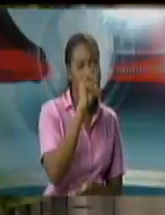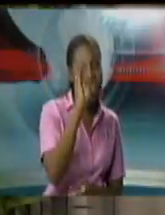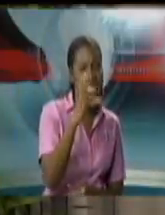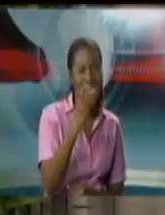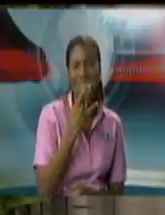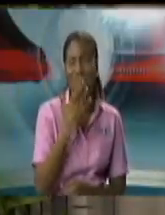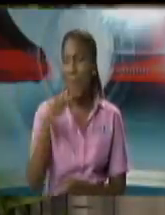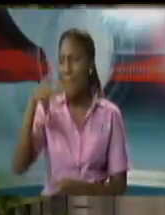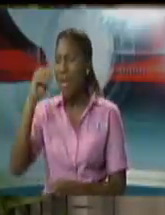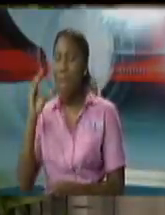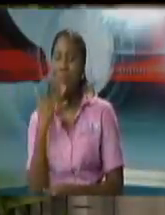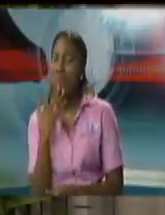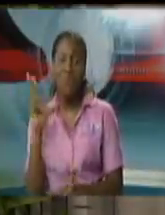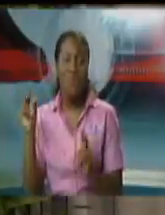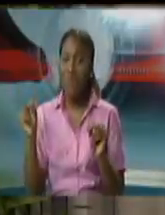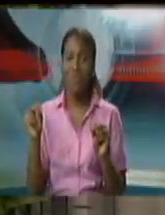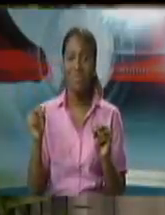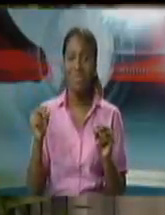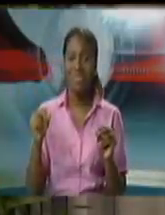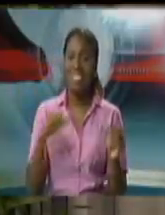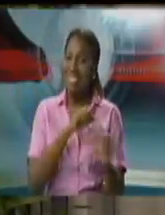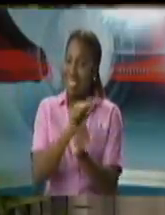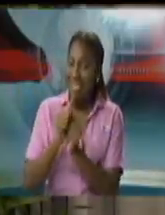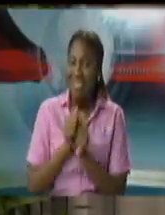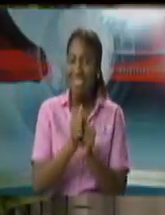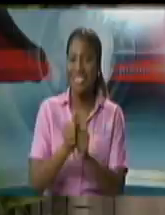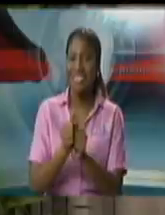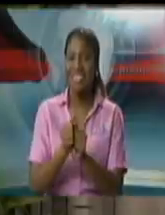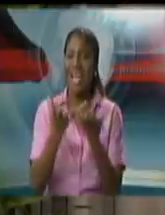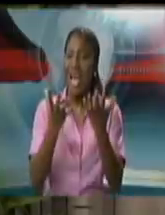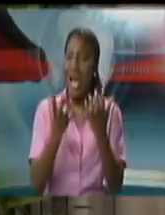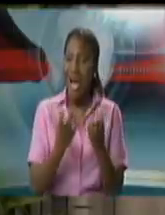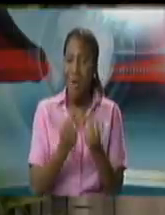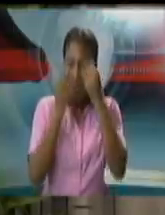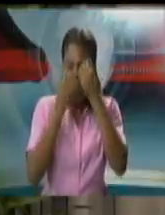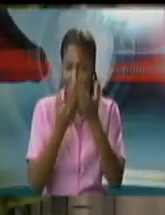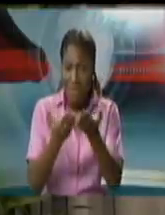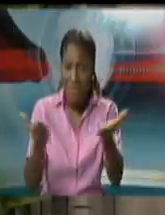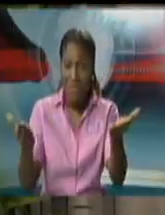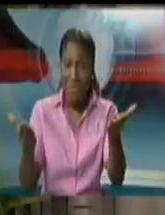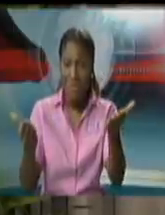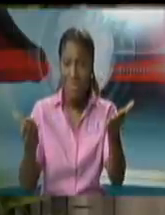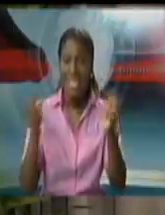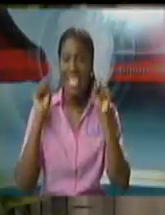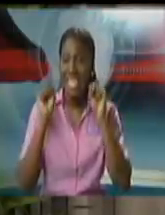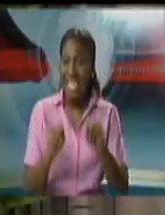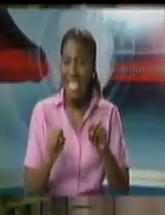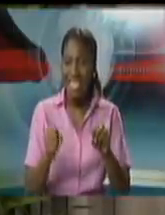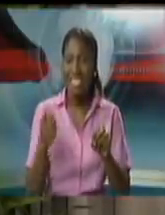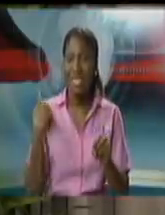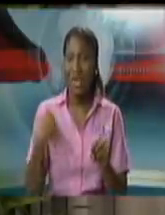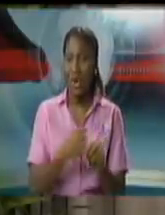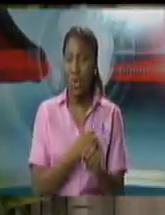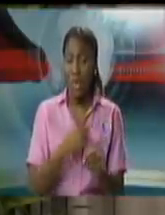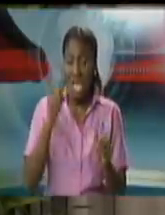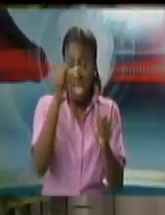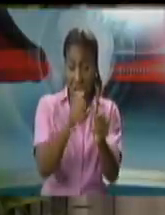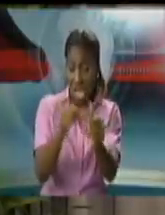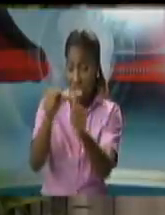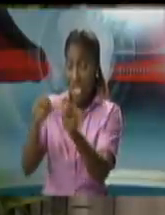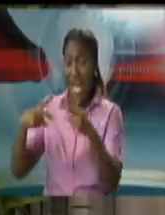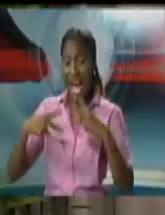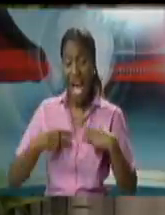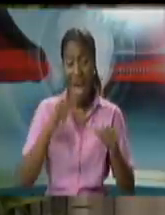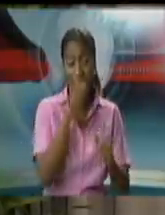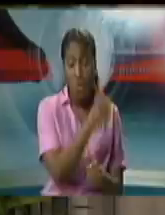taking questions by letting you know I respectfully believe that whilst we all have individual rights whilst